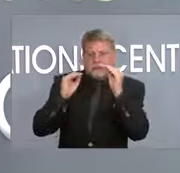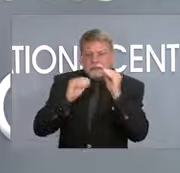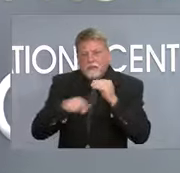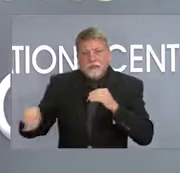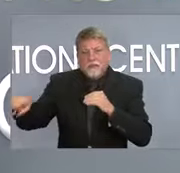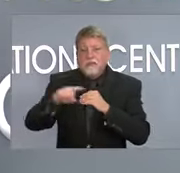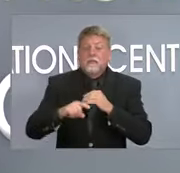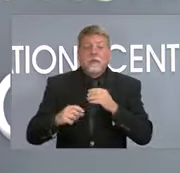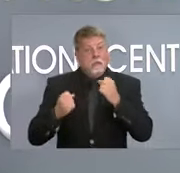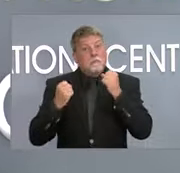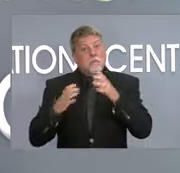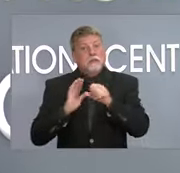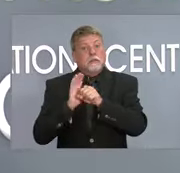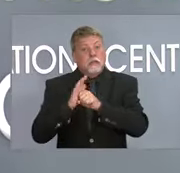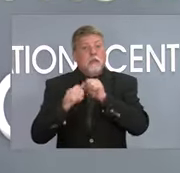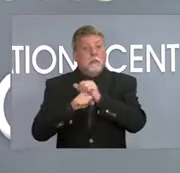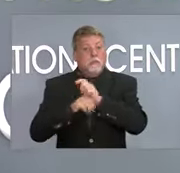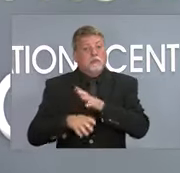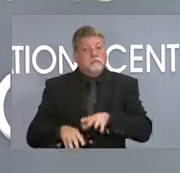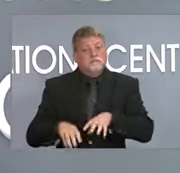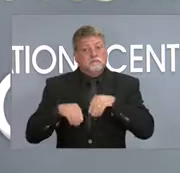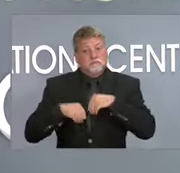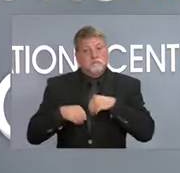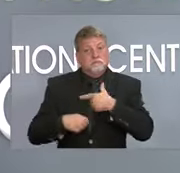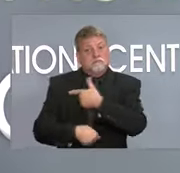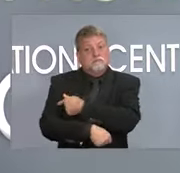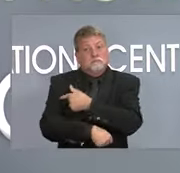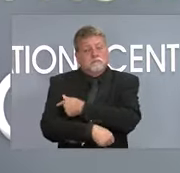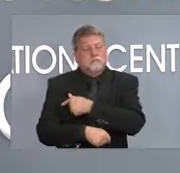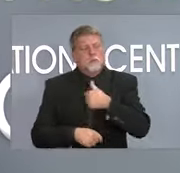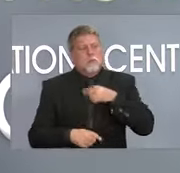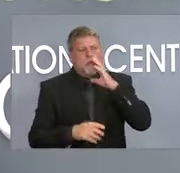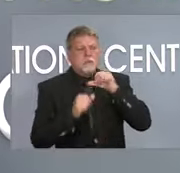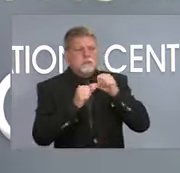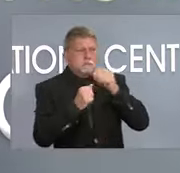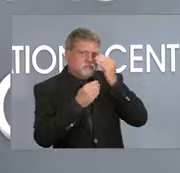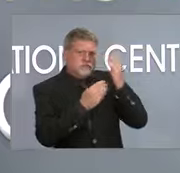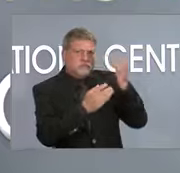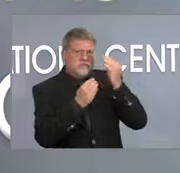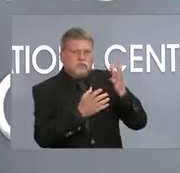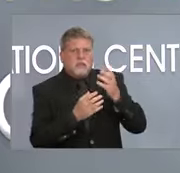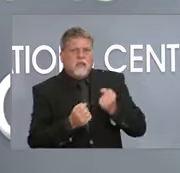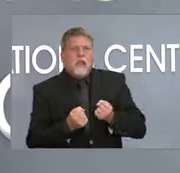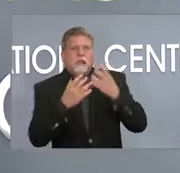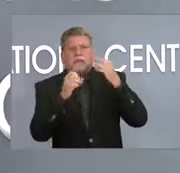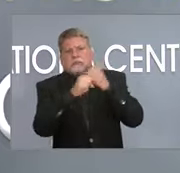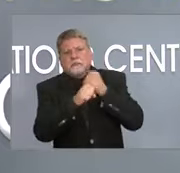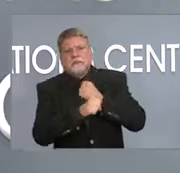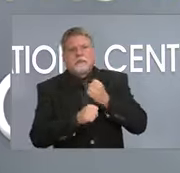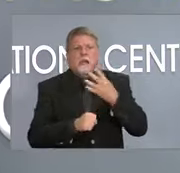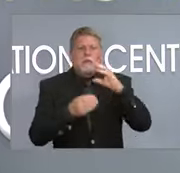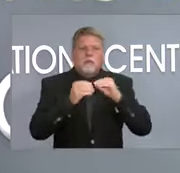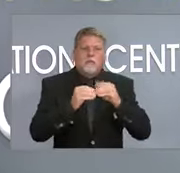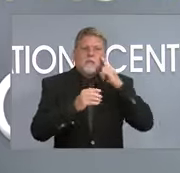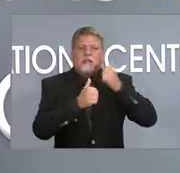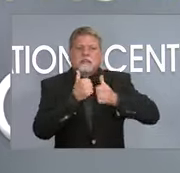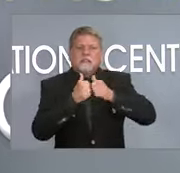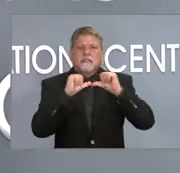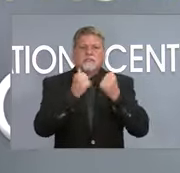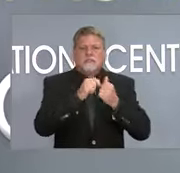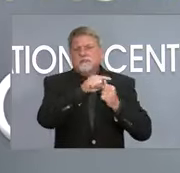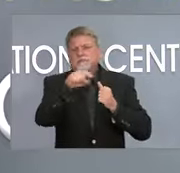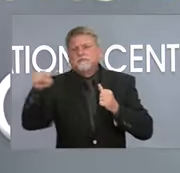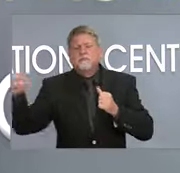of them are coming around to get shots. We'll continue to update the data and let you know the percentages. There are other